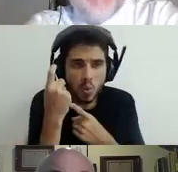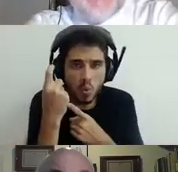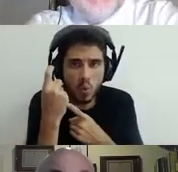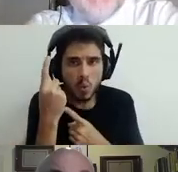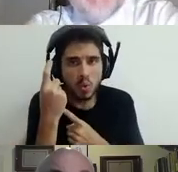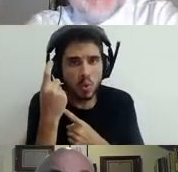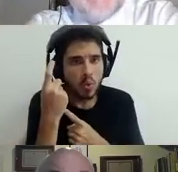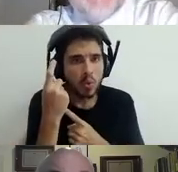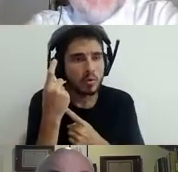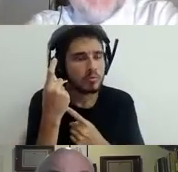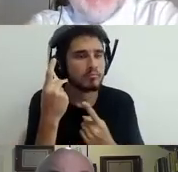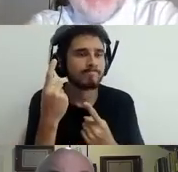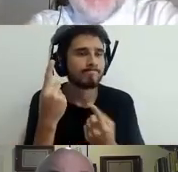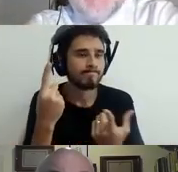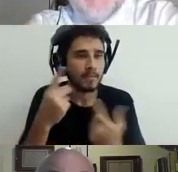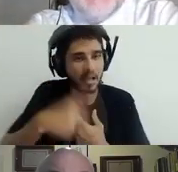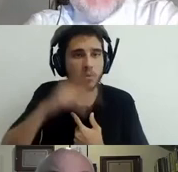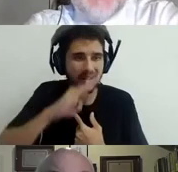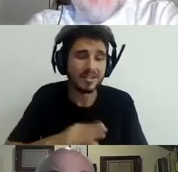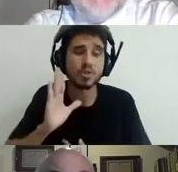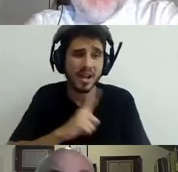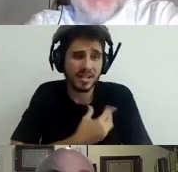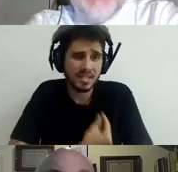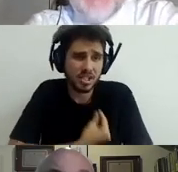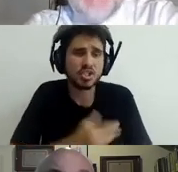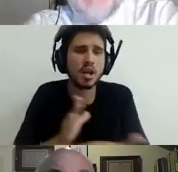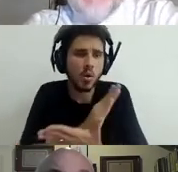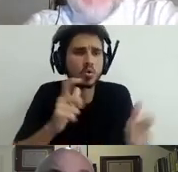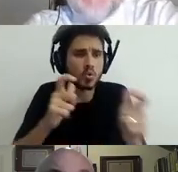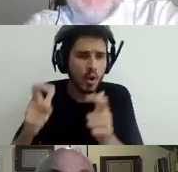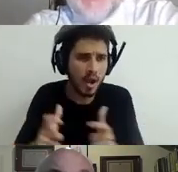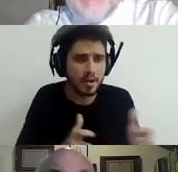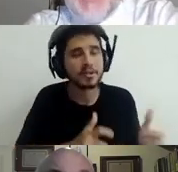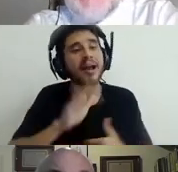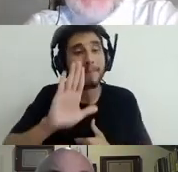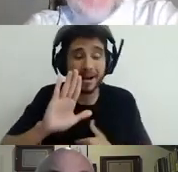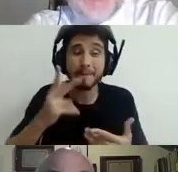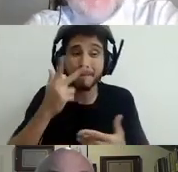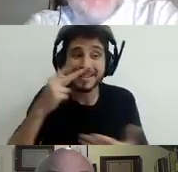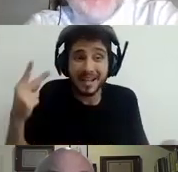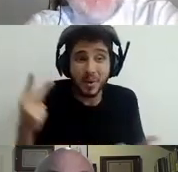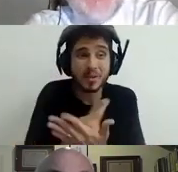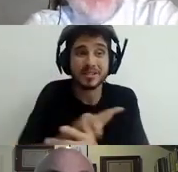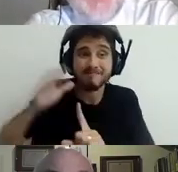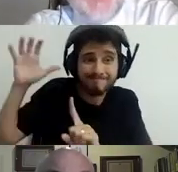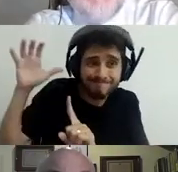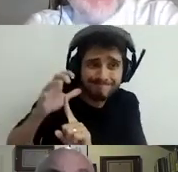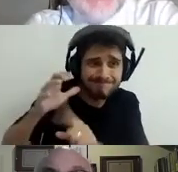amplified because of the pandemic that the rich will pay for excellent education